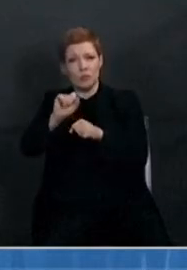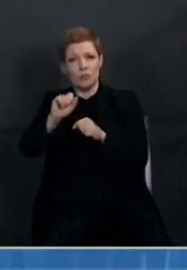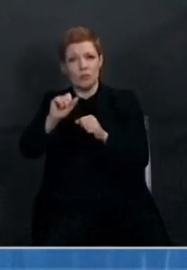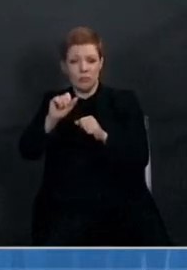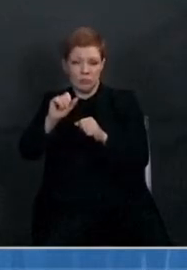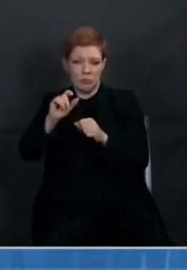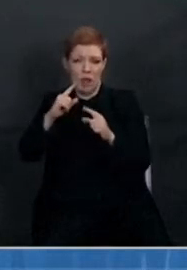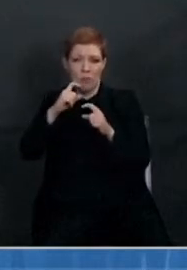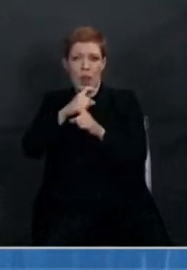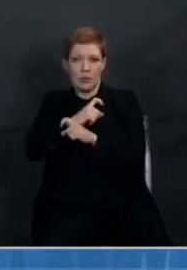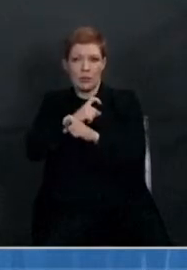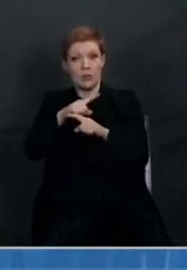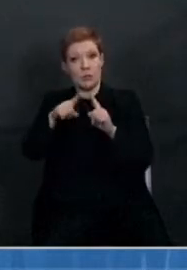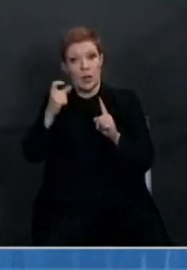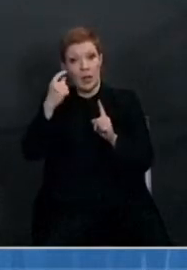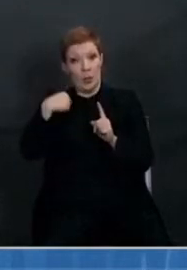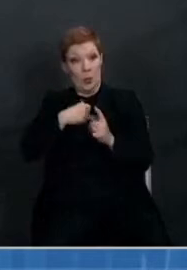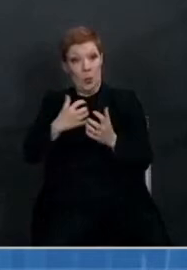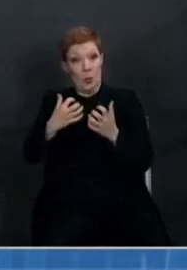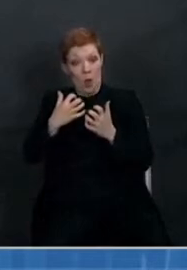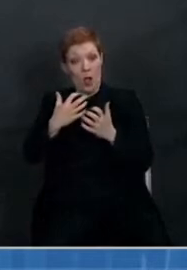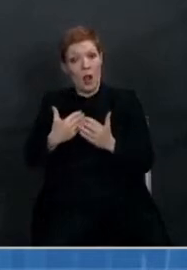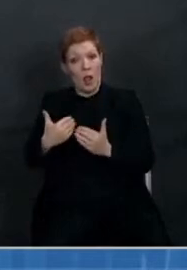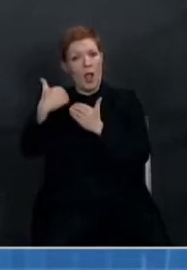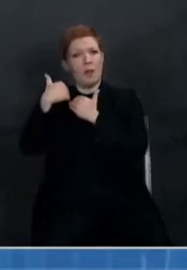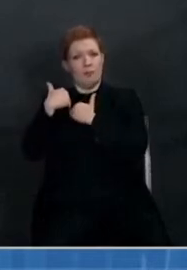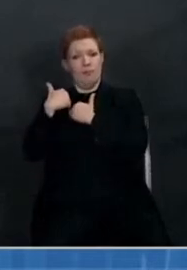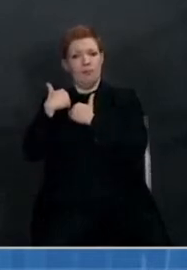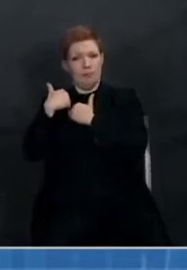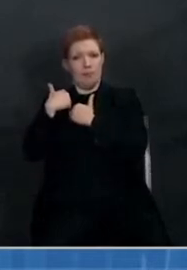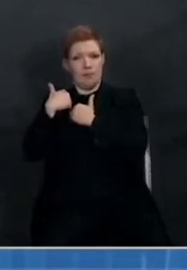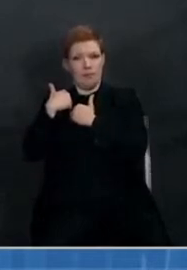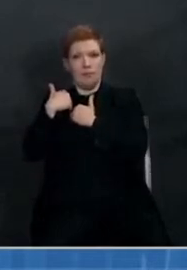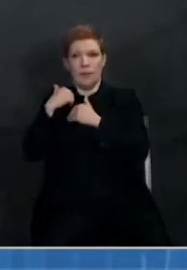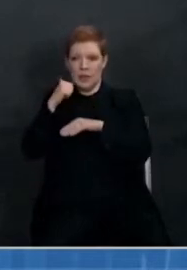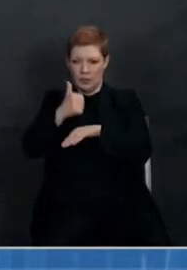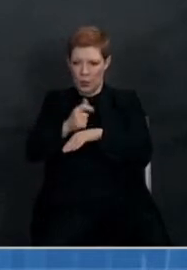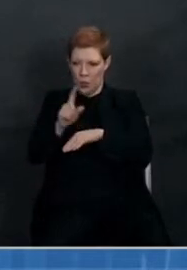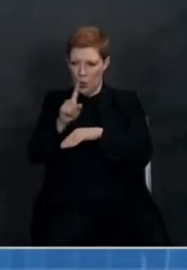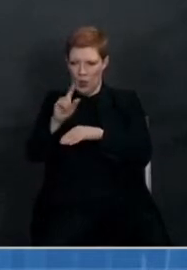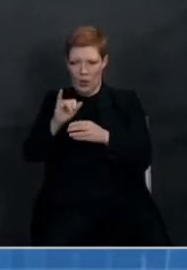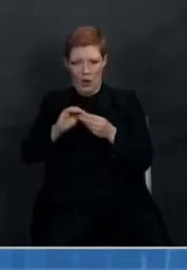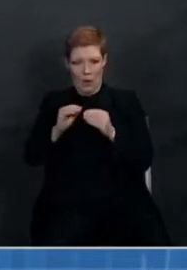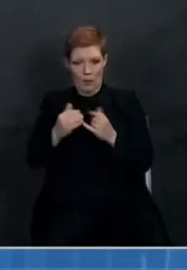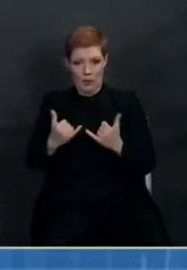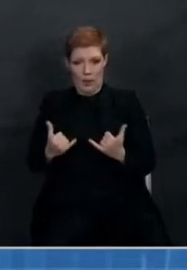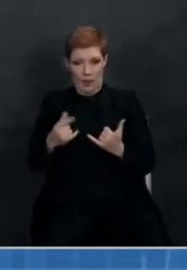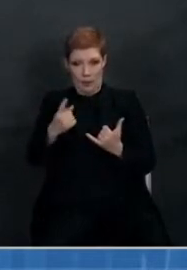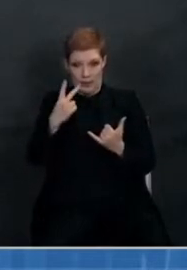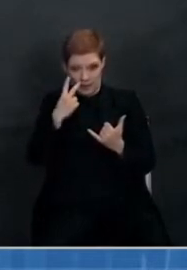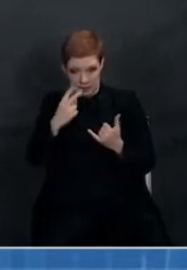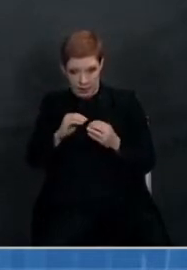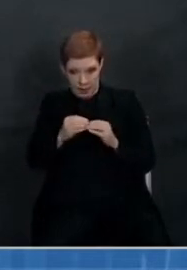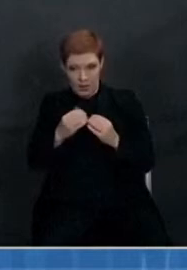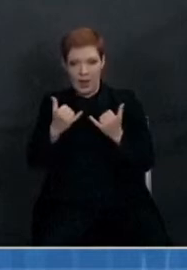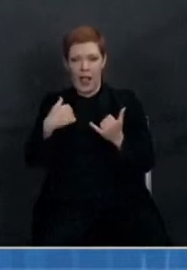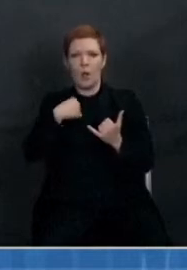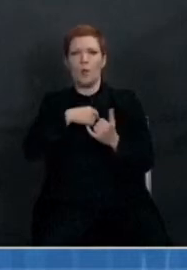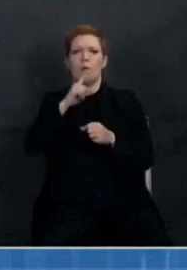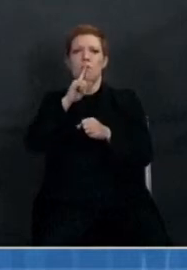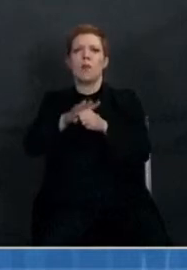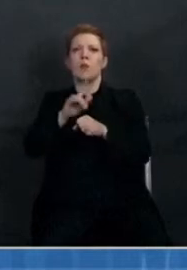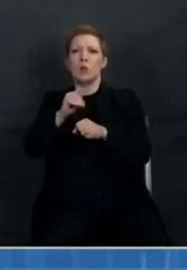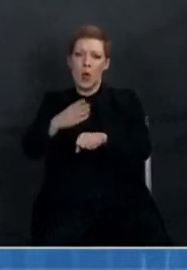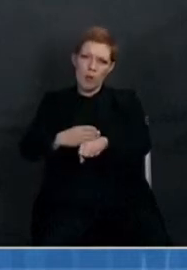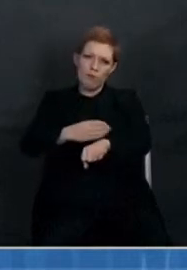accountable. We wanted to use today to set the baseline for where things are and to let everyone know that we're committed to making progress from here